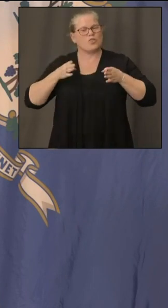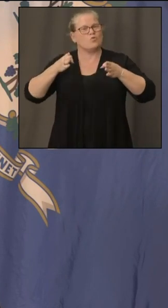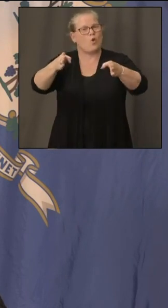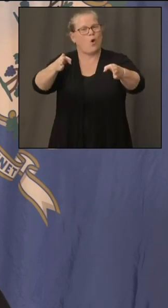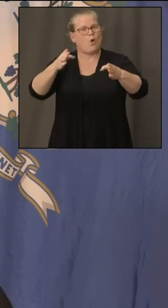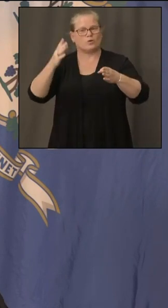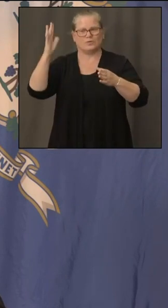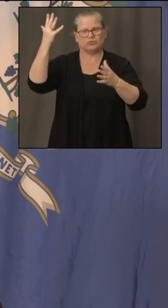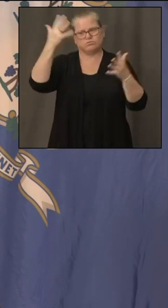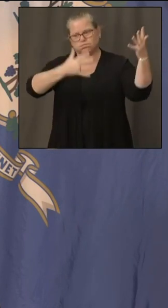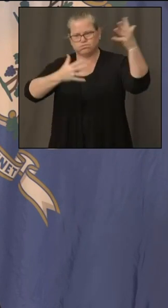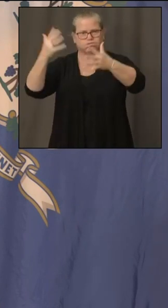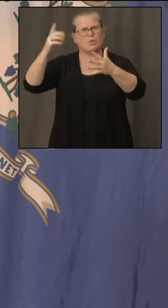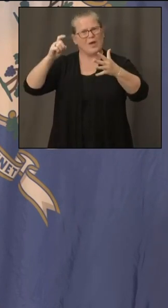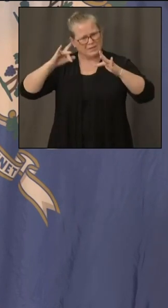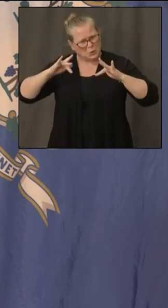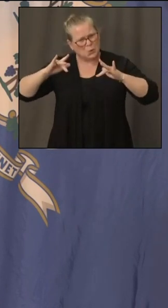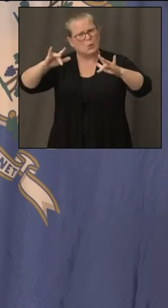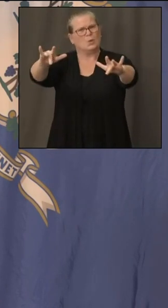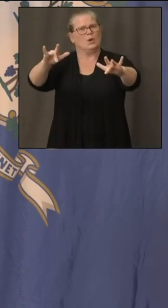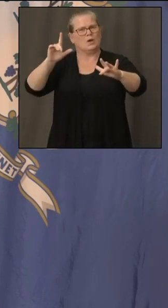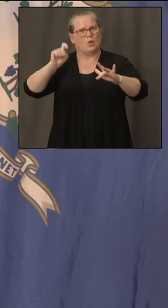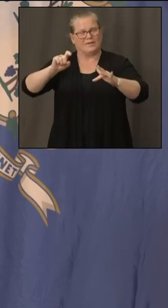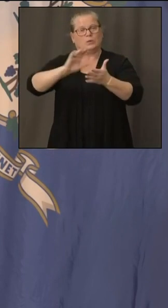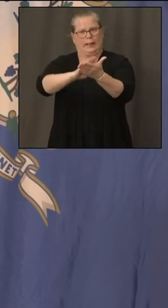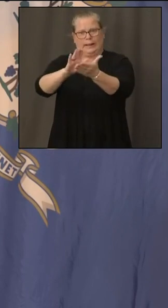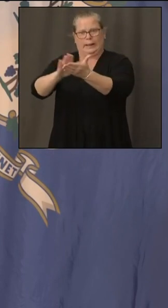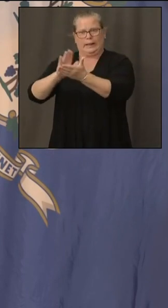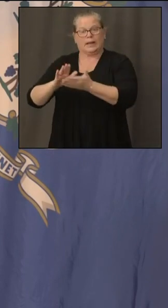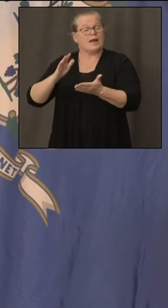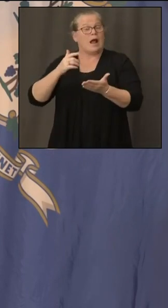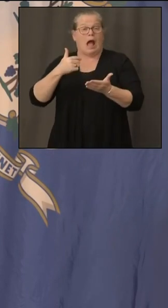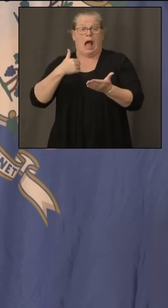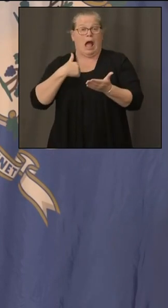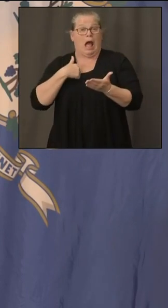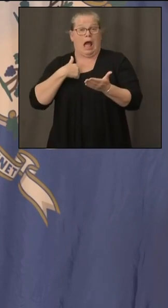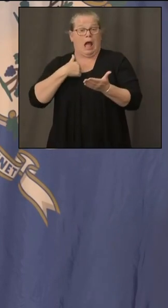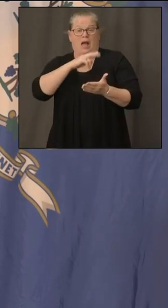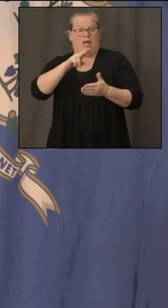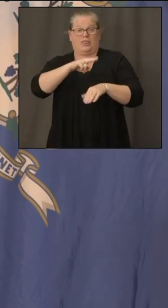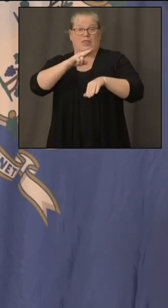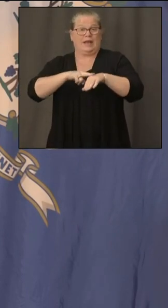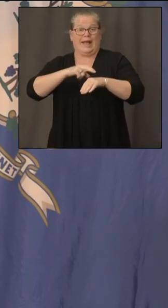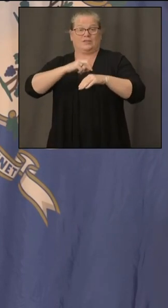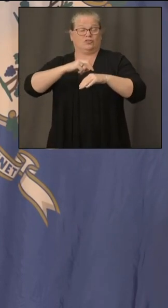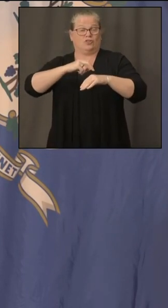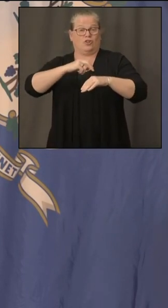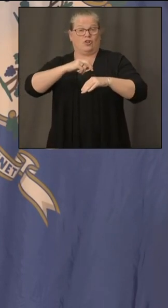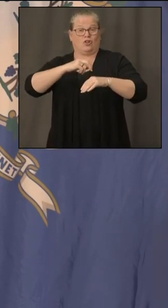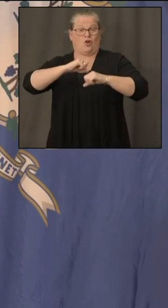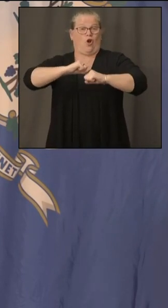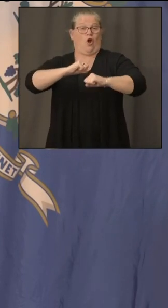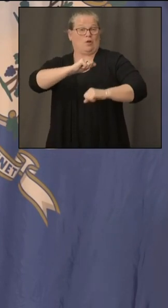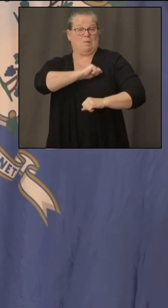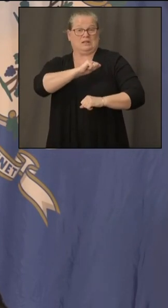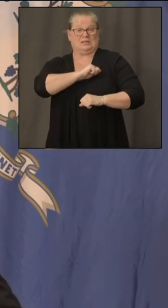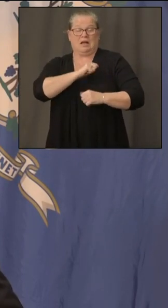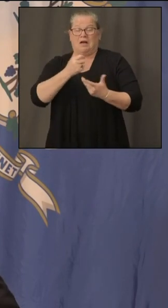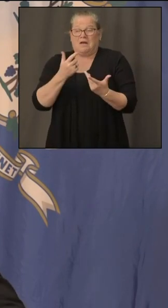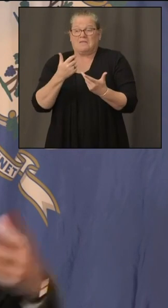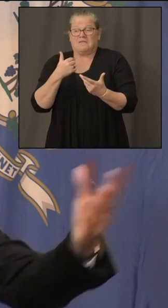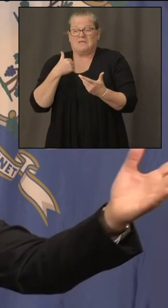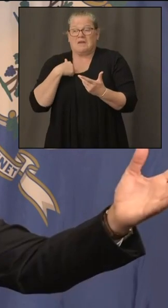guard i wasn't positive what the national guard did two years ago i sure know now i mean i was down in guantanamo i see these guys guarding prisoners